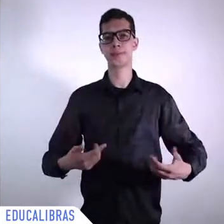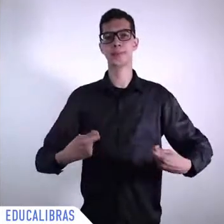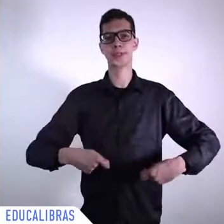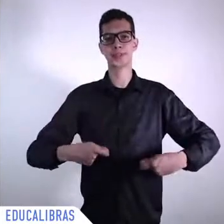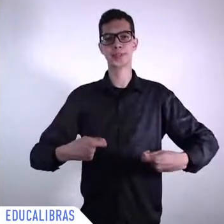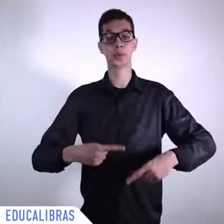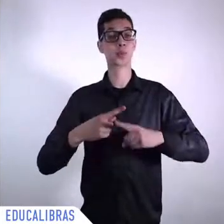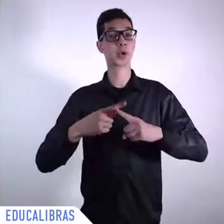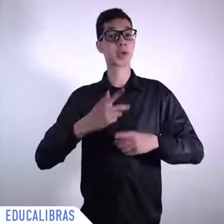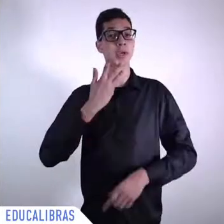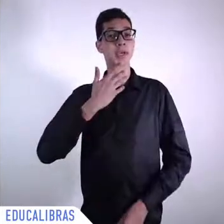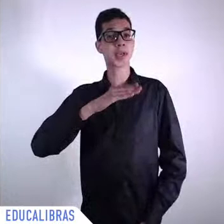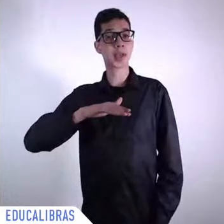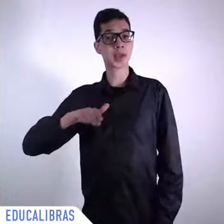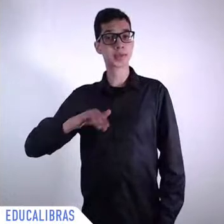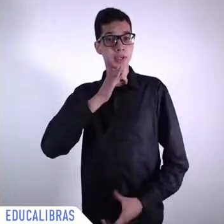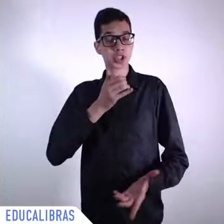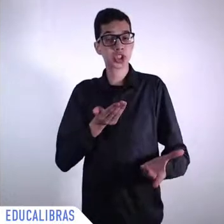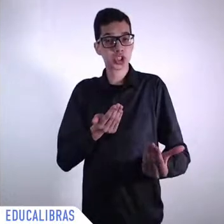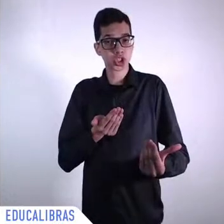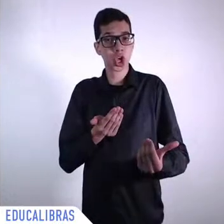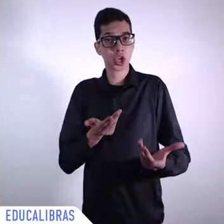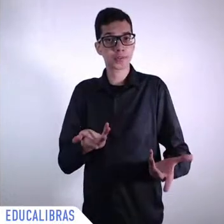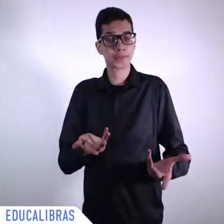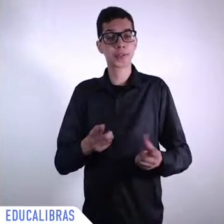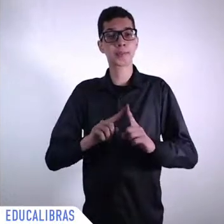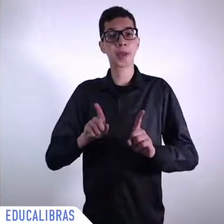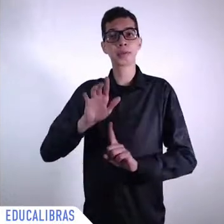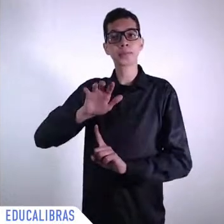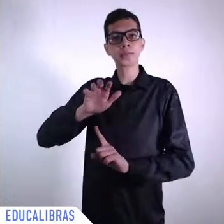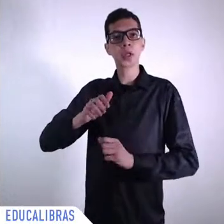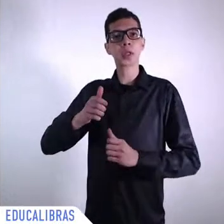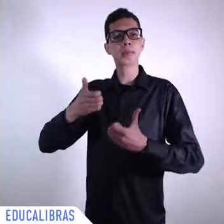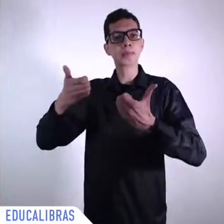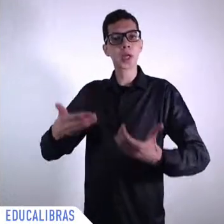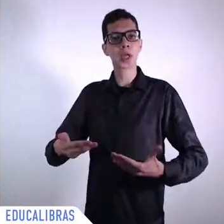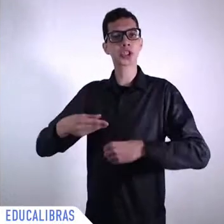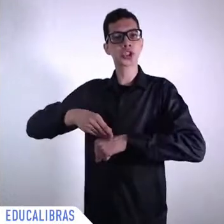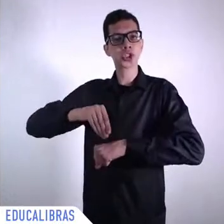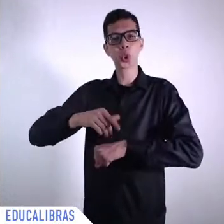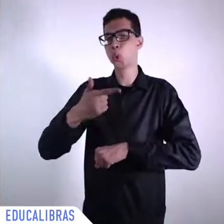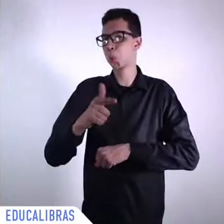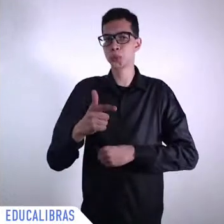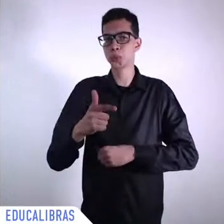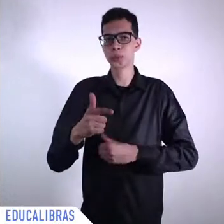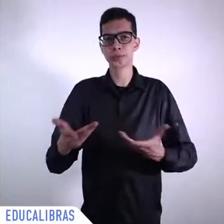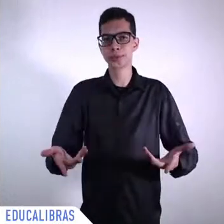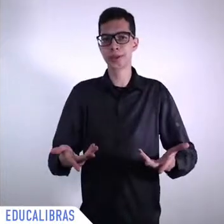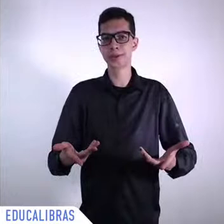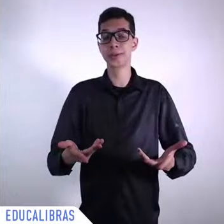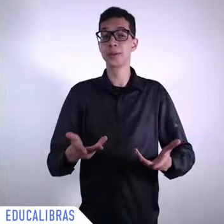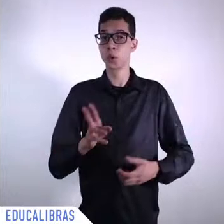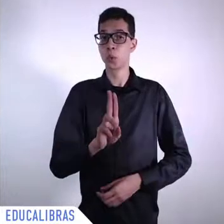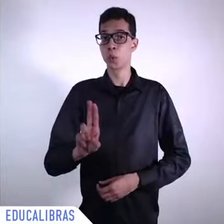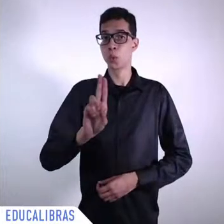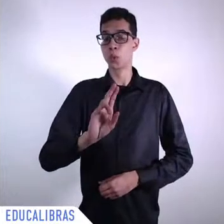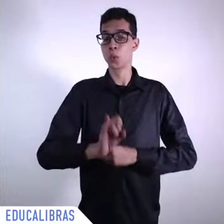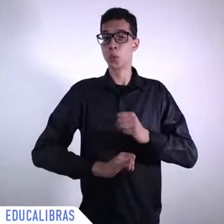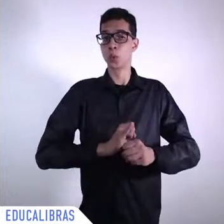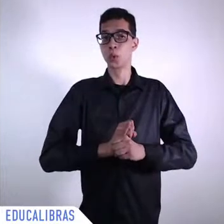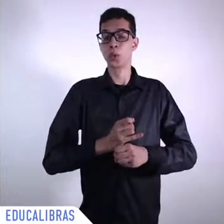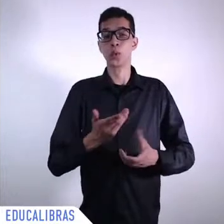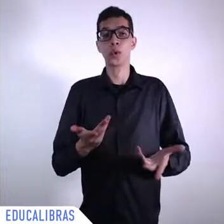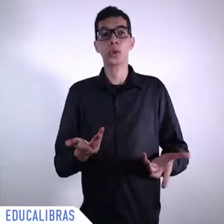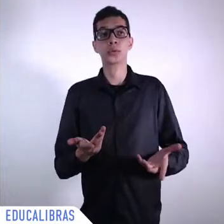important to have some value system that guide us into this and as to the role of